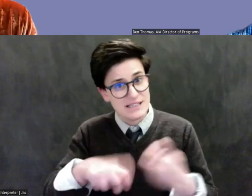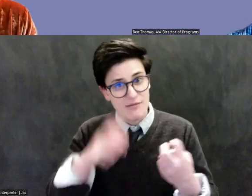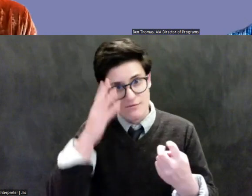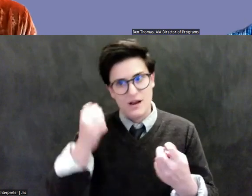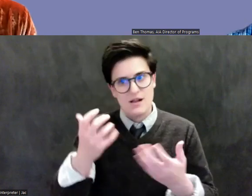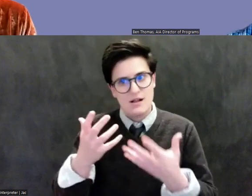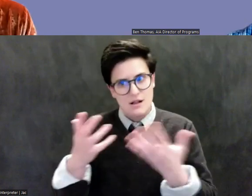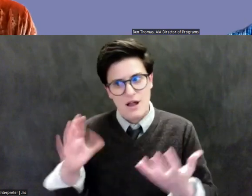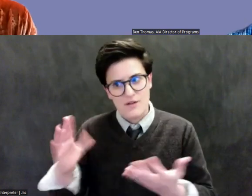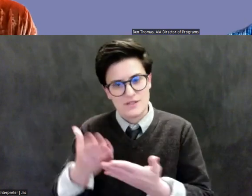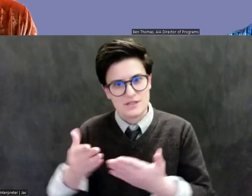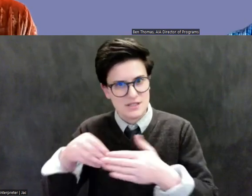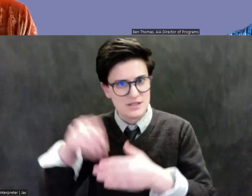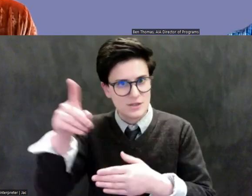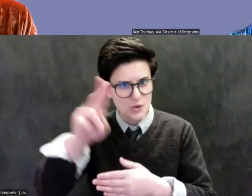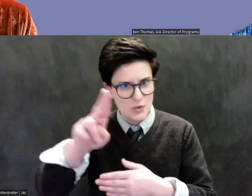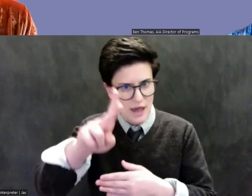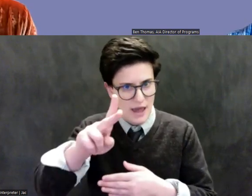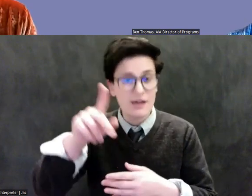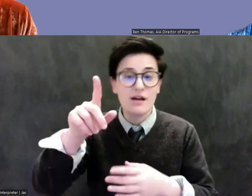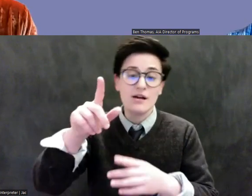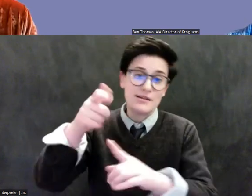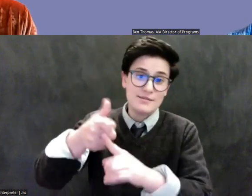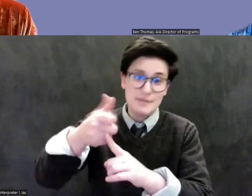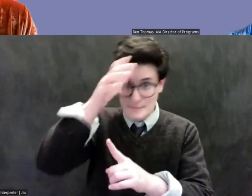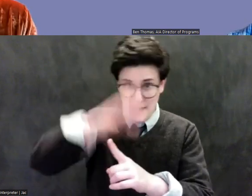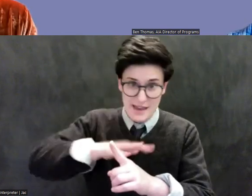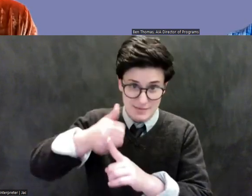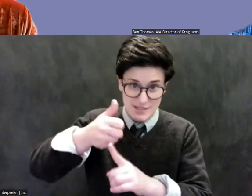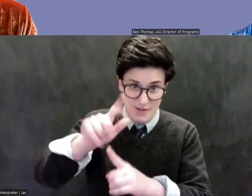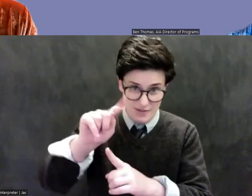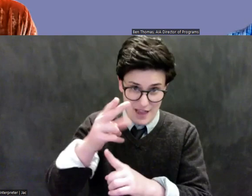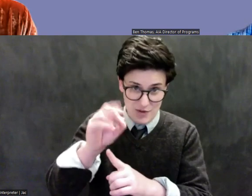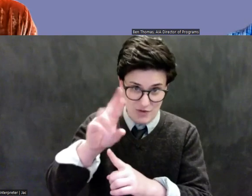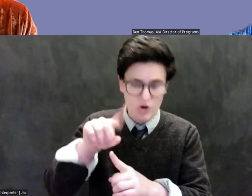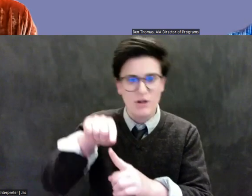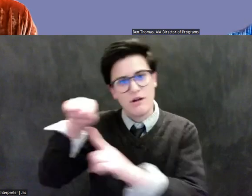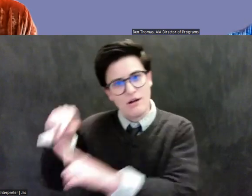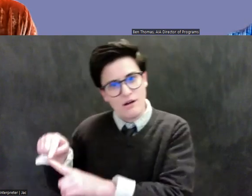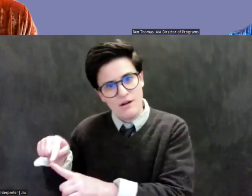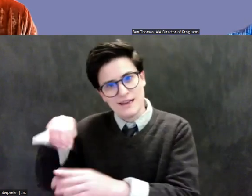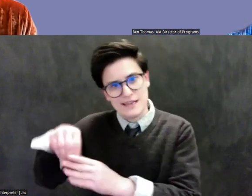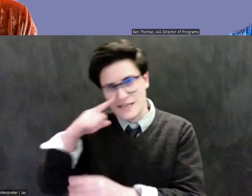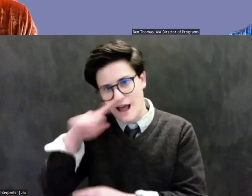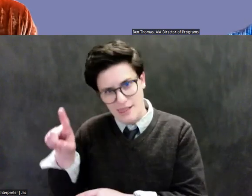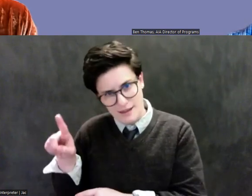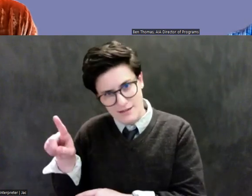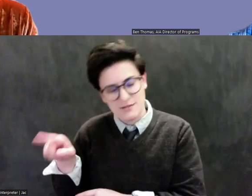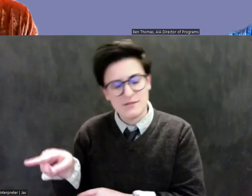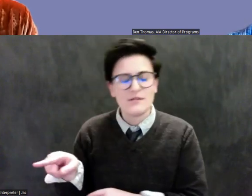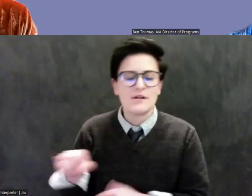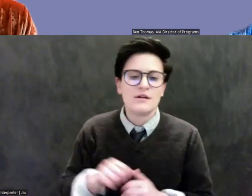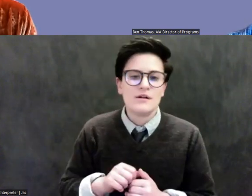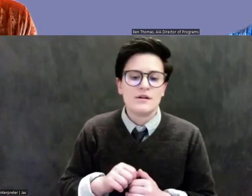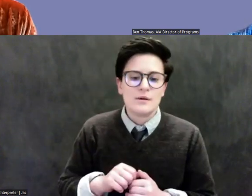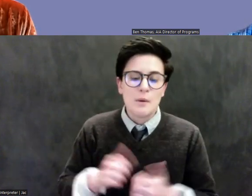Latchford himself was in Thailand. Um, those of you, most people don't realize, even most lawyers